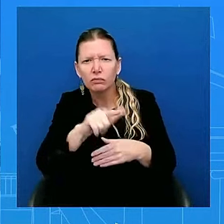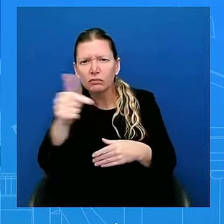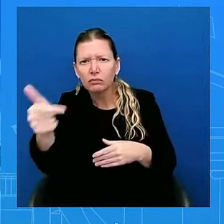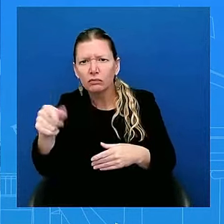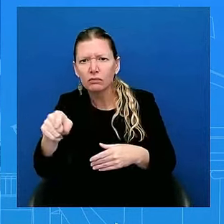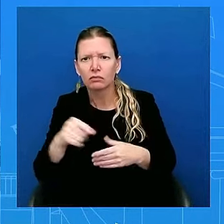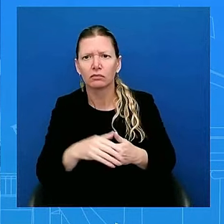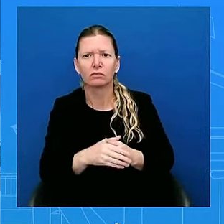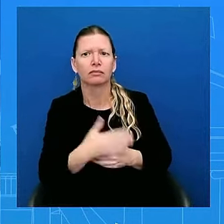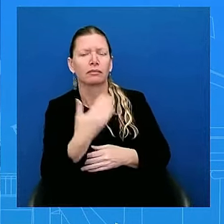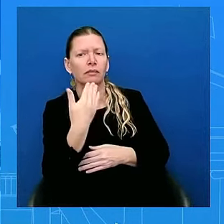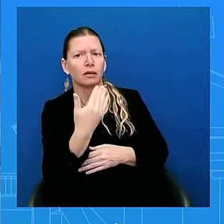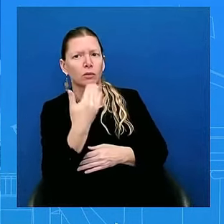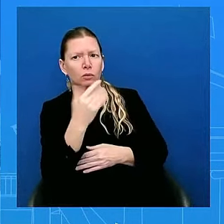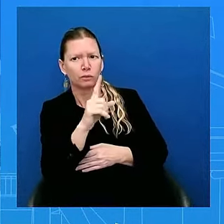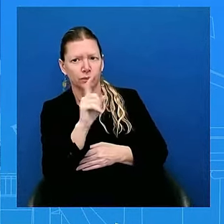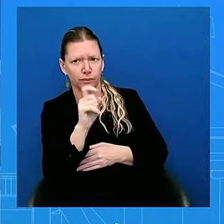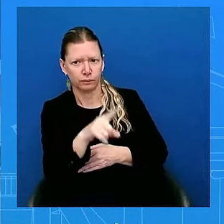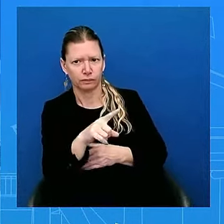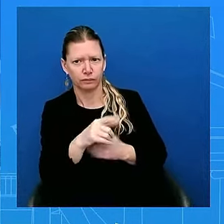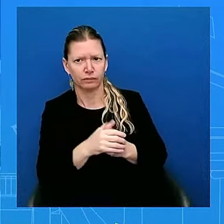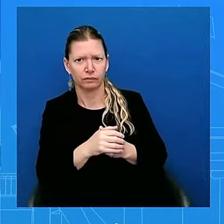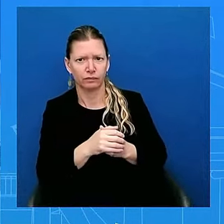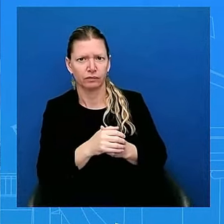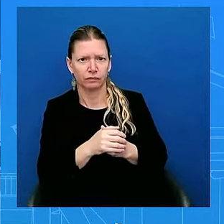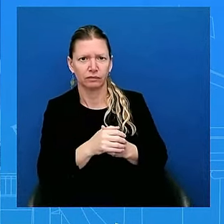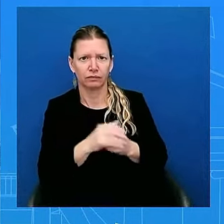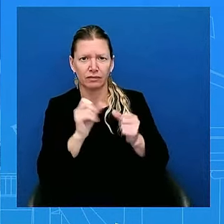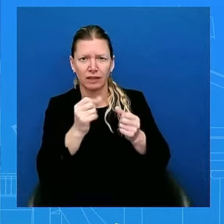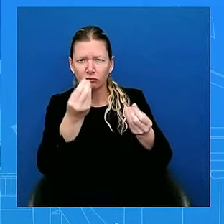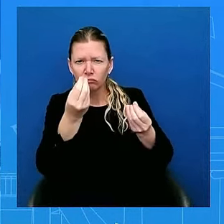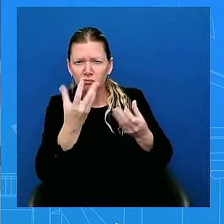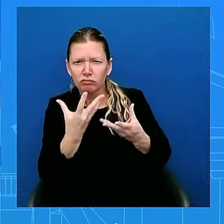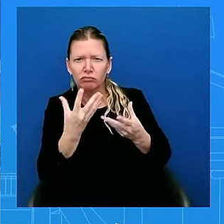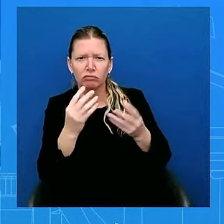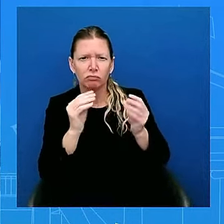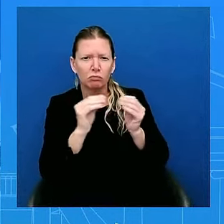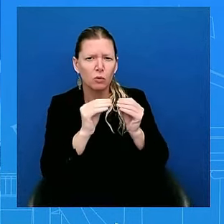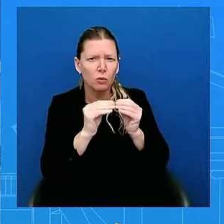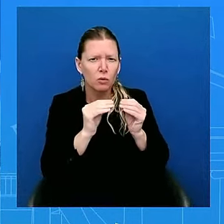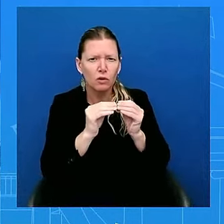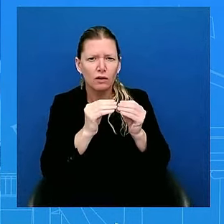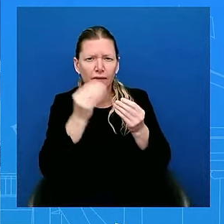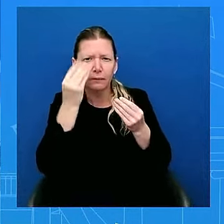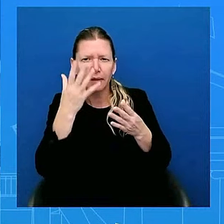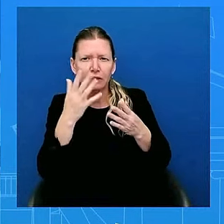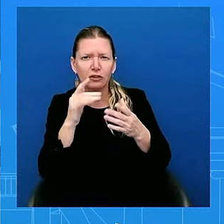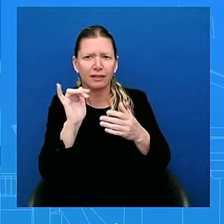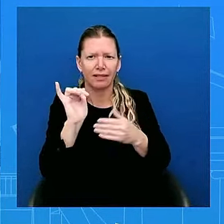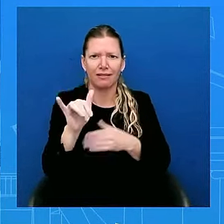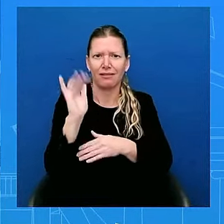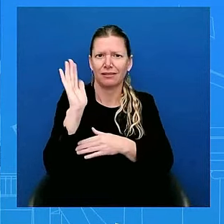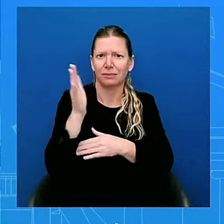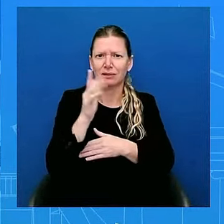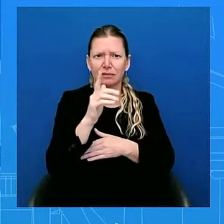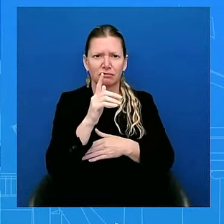preparation for the speech? Who's been helping the President write it? If he's been using anybody as a sounding board?